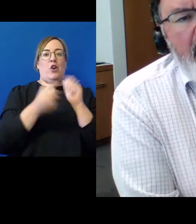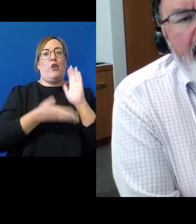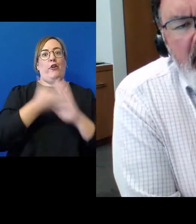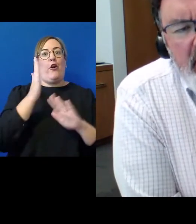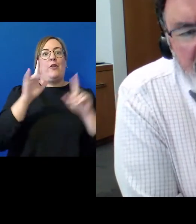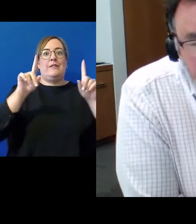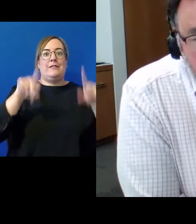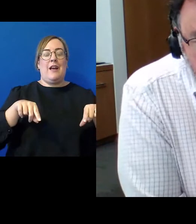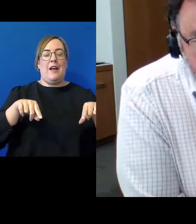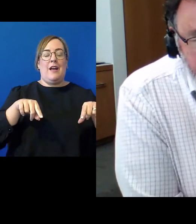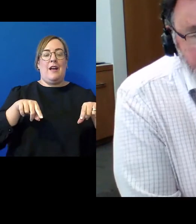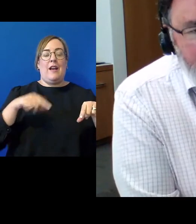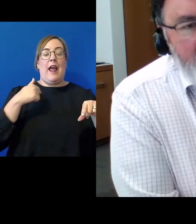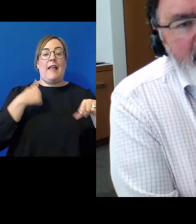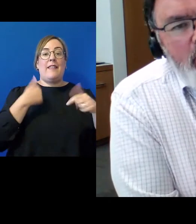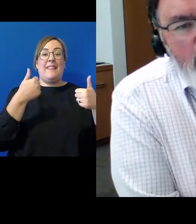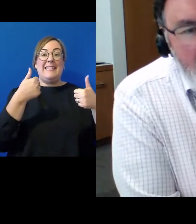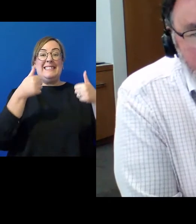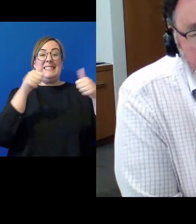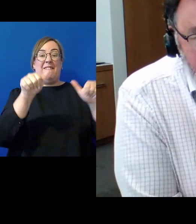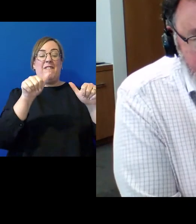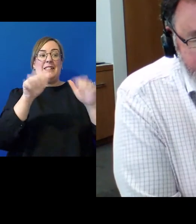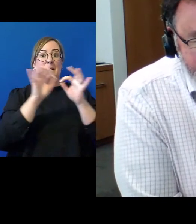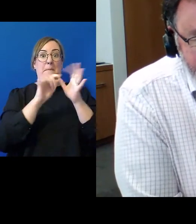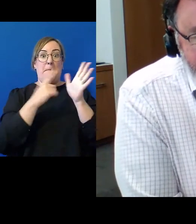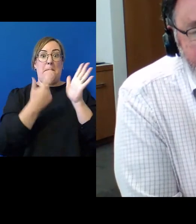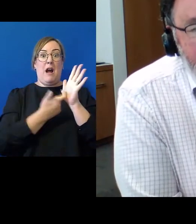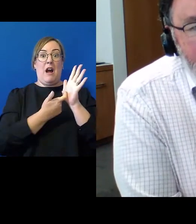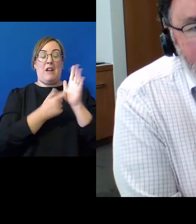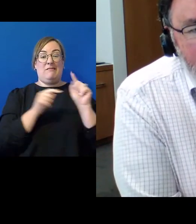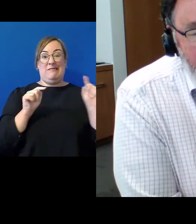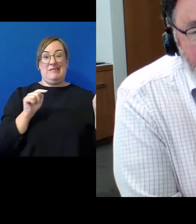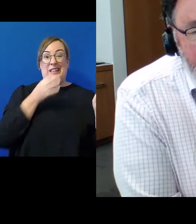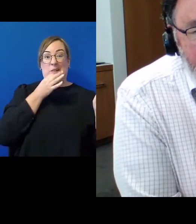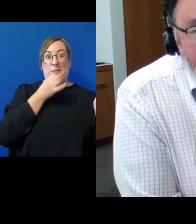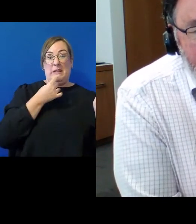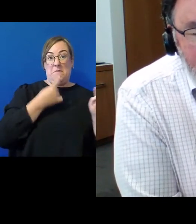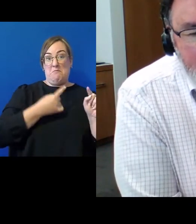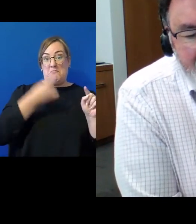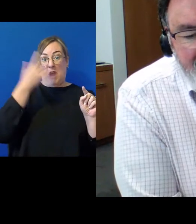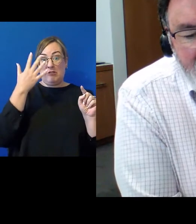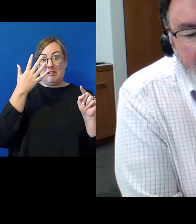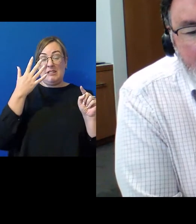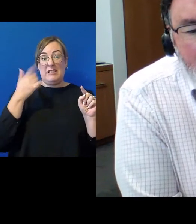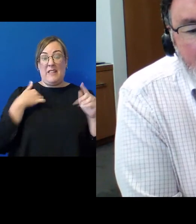and then the defence bar got embarrassed in the criminal area at least